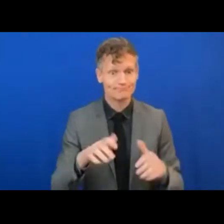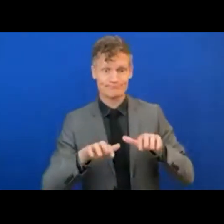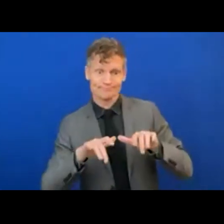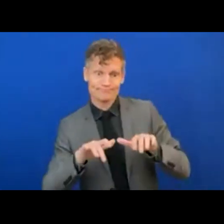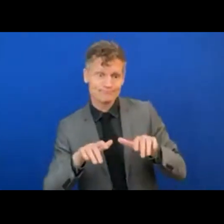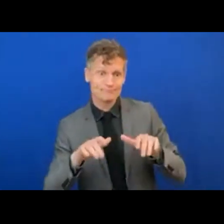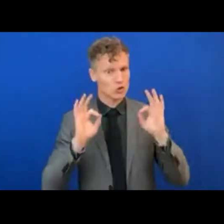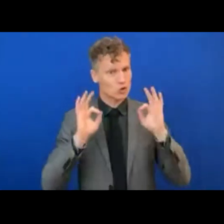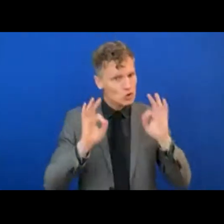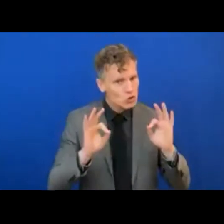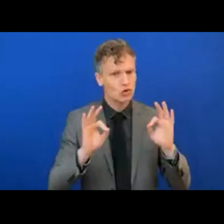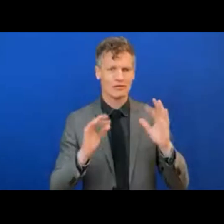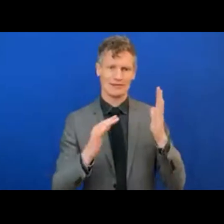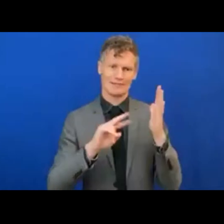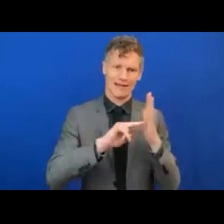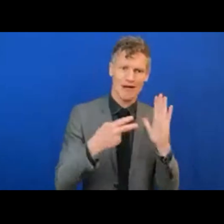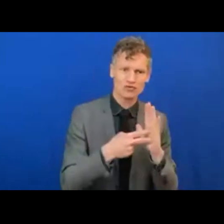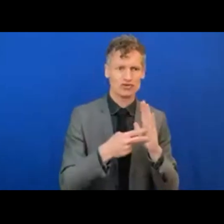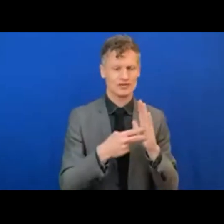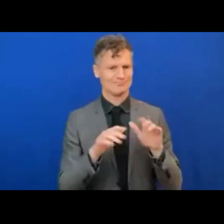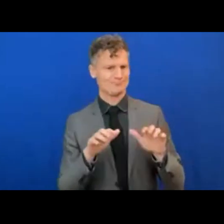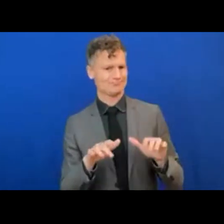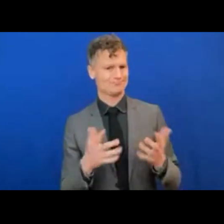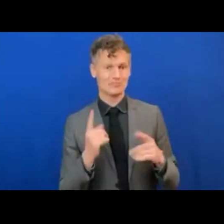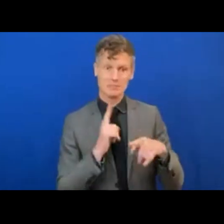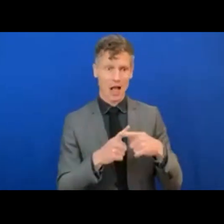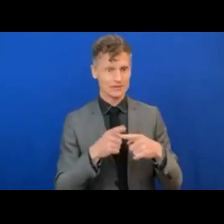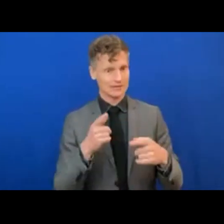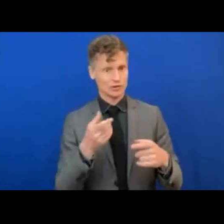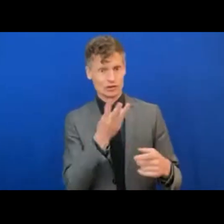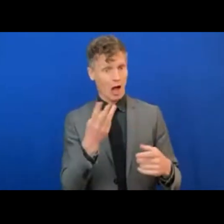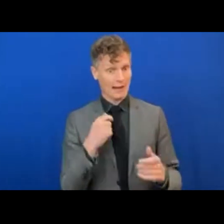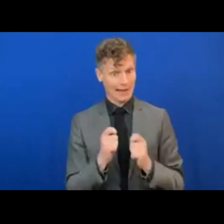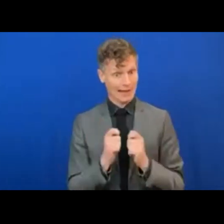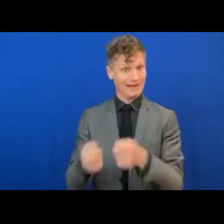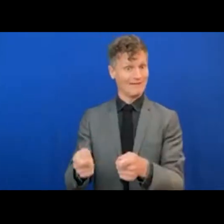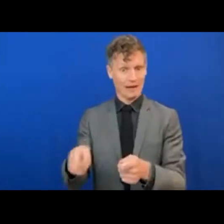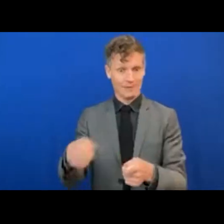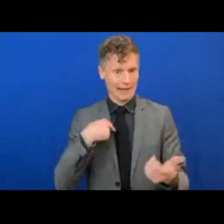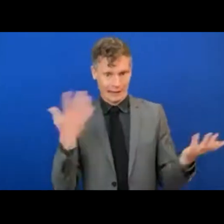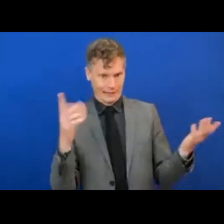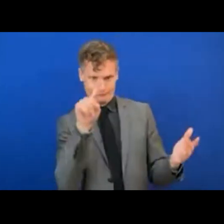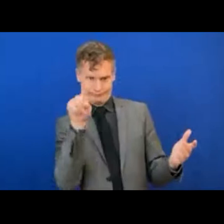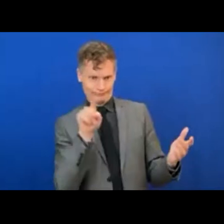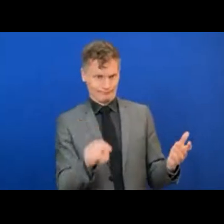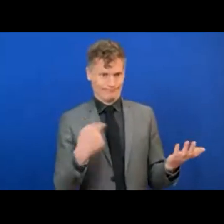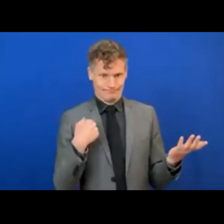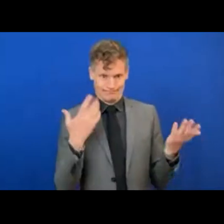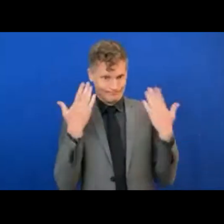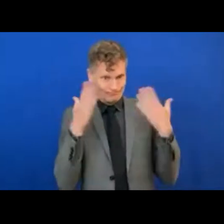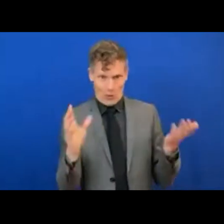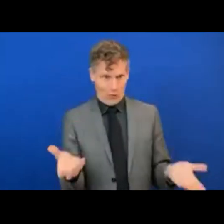and education in utilizing digital technologies. Because of this, we find ourselves